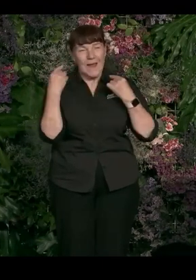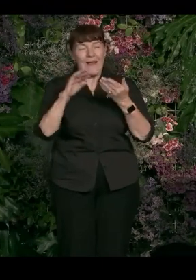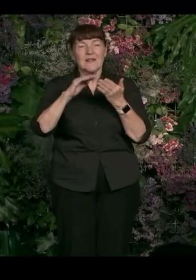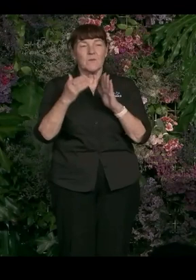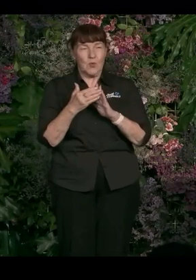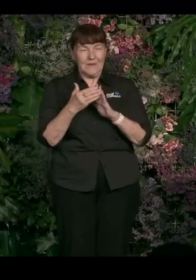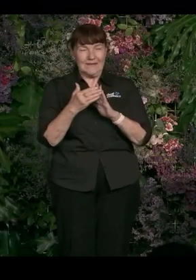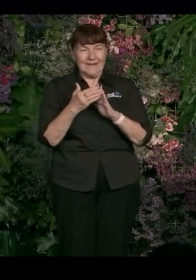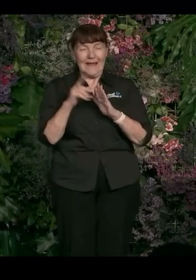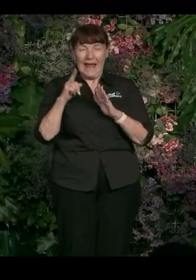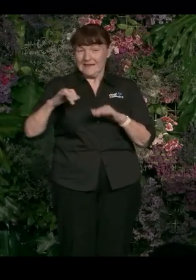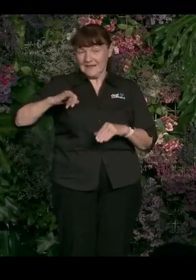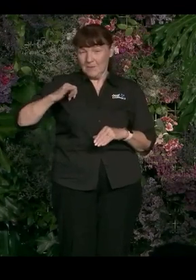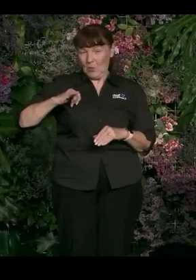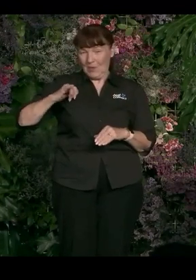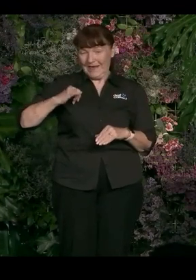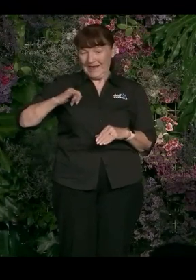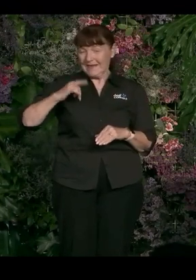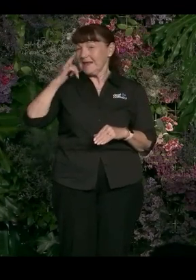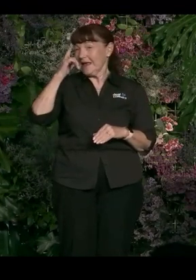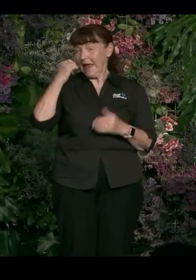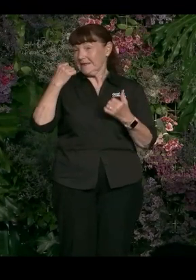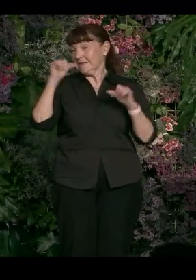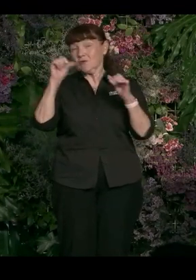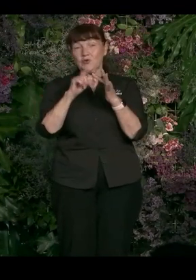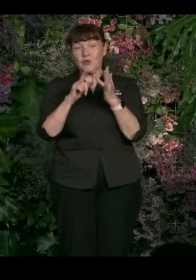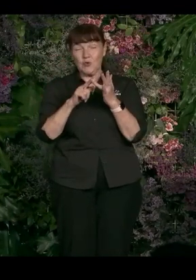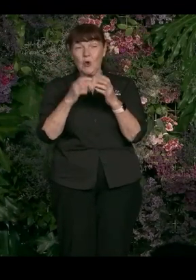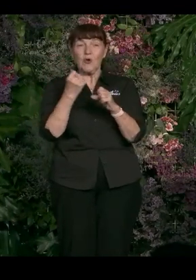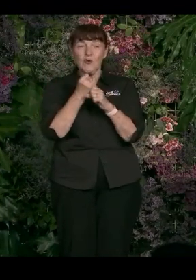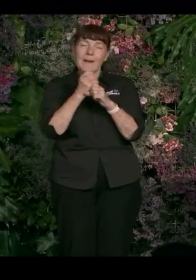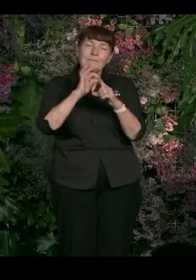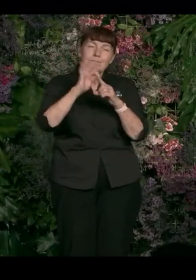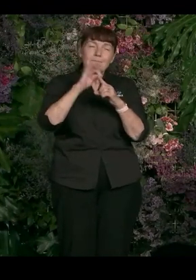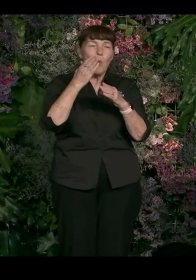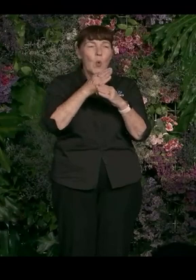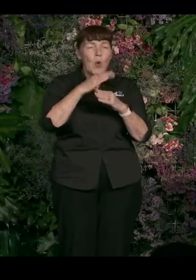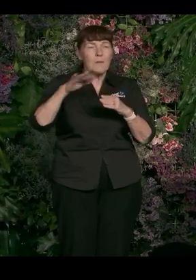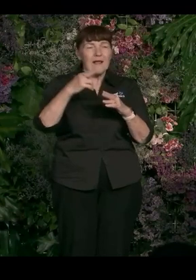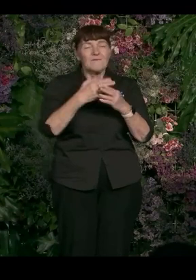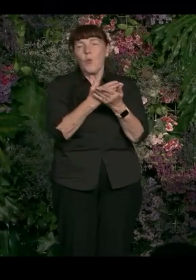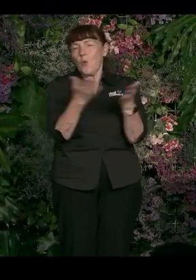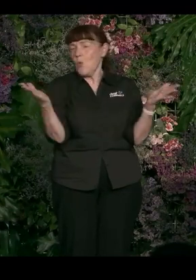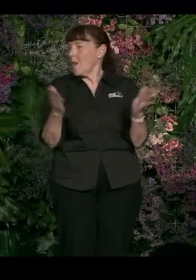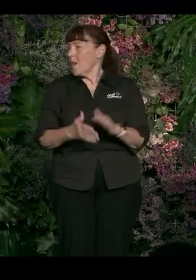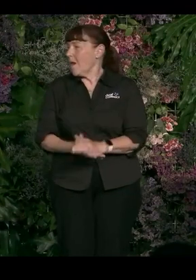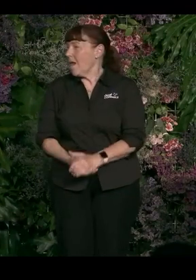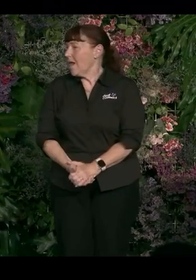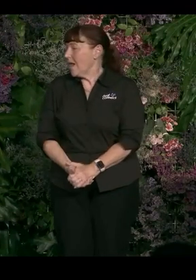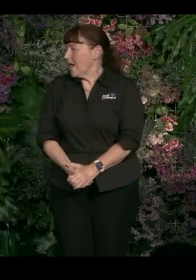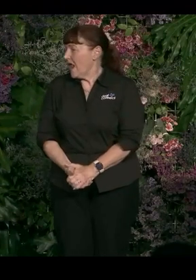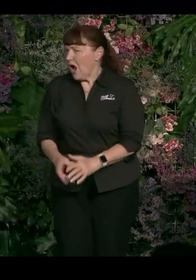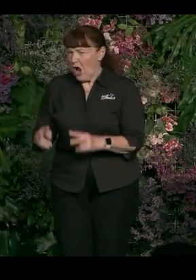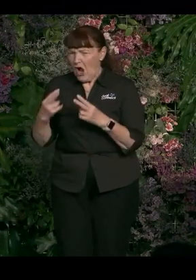community and as employees, can do to make it a better workplace for all. Ooh.